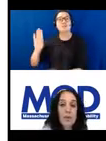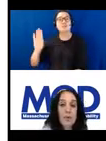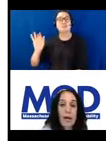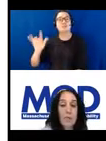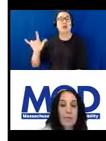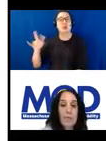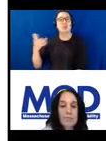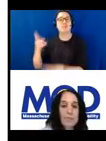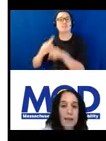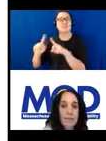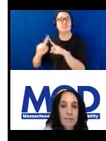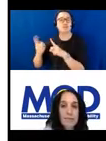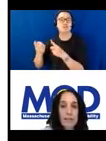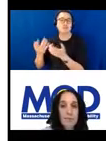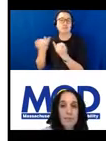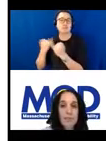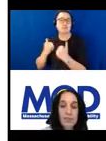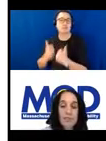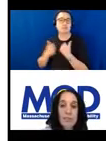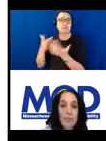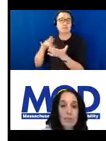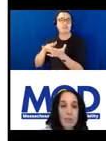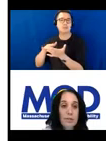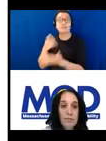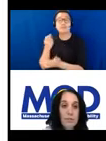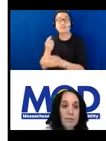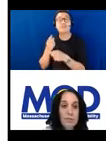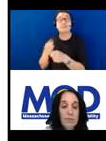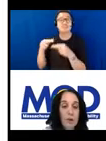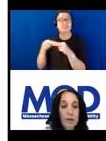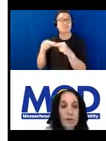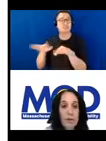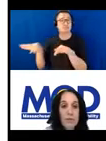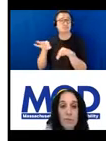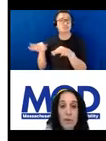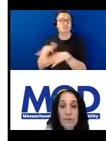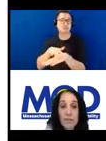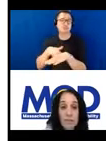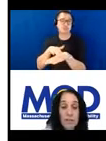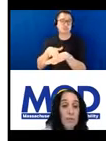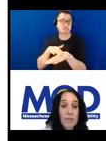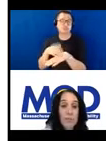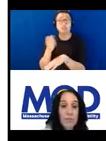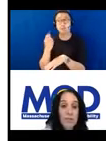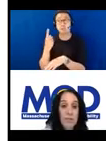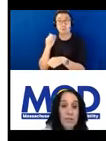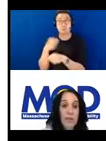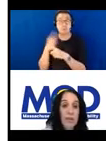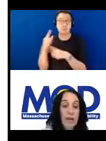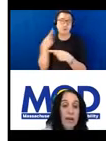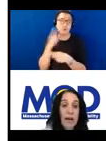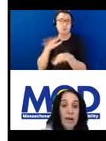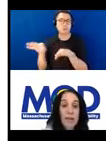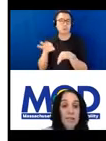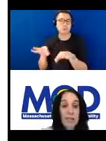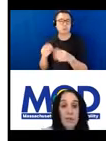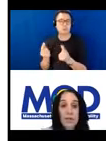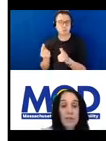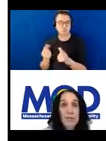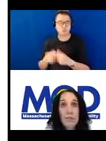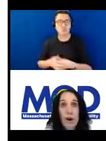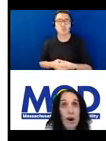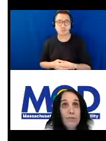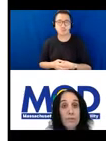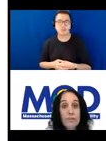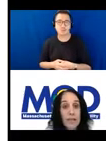So the slide sort of tells what we generally do. And so I'll just talk about over the past year, what we've been doing, continuing